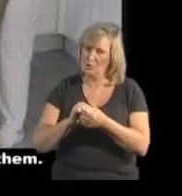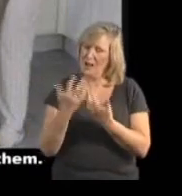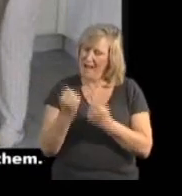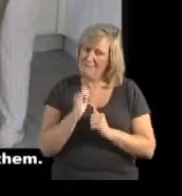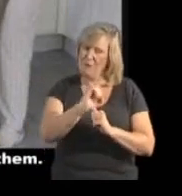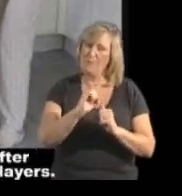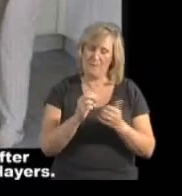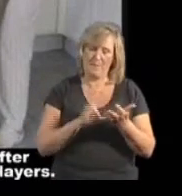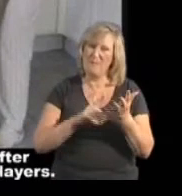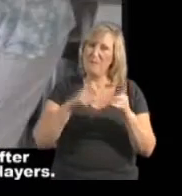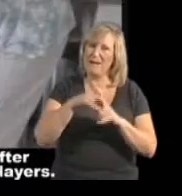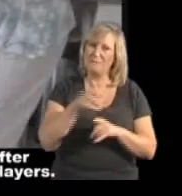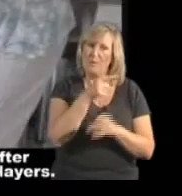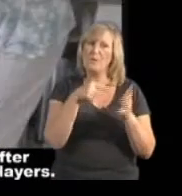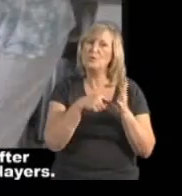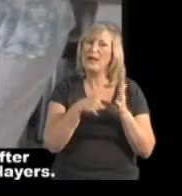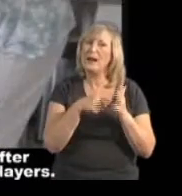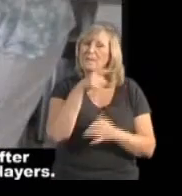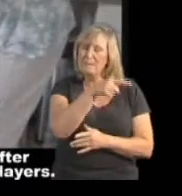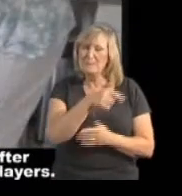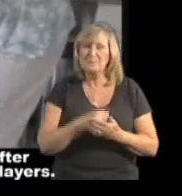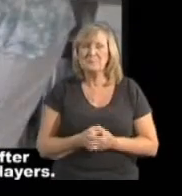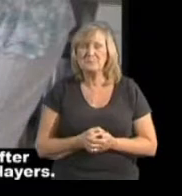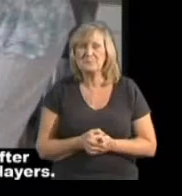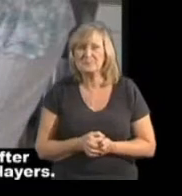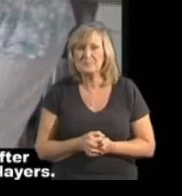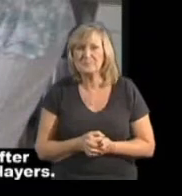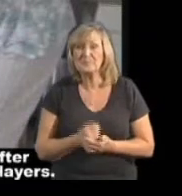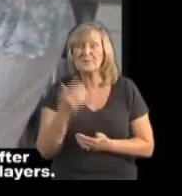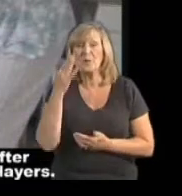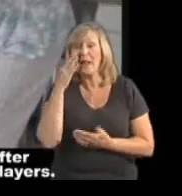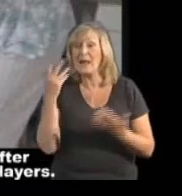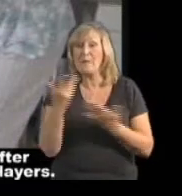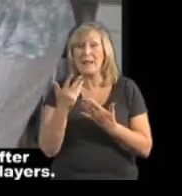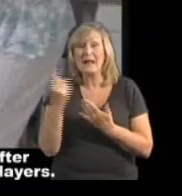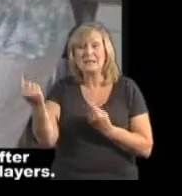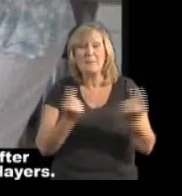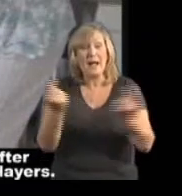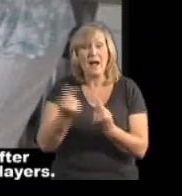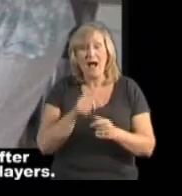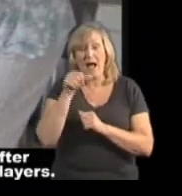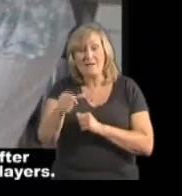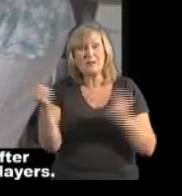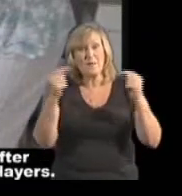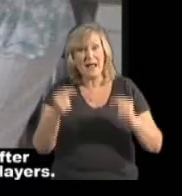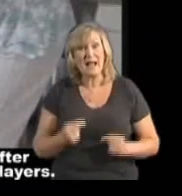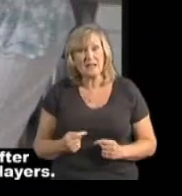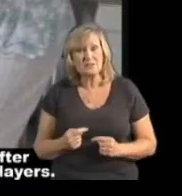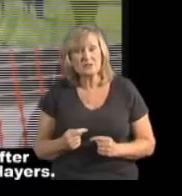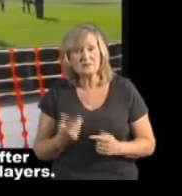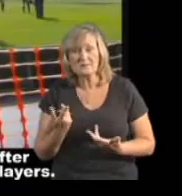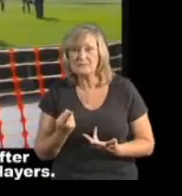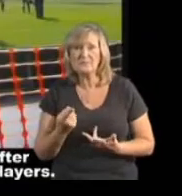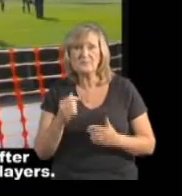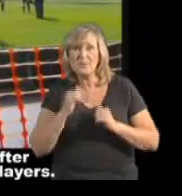on them. I was worried the players came out after the match, waiting for